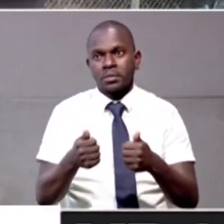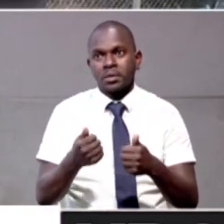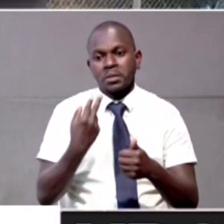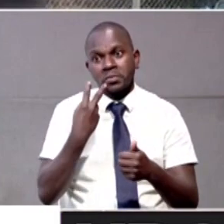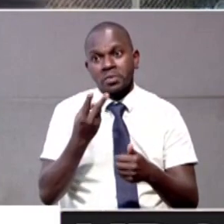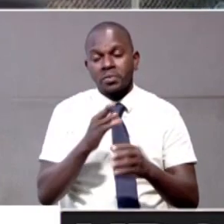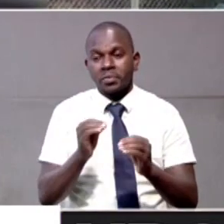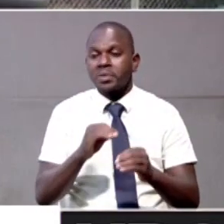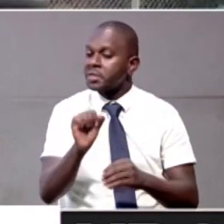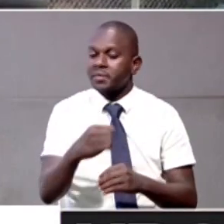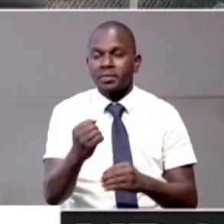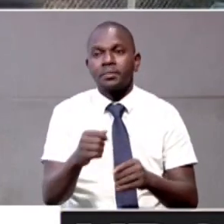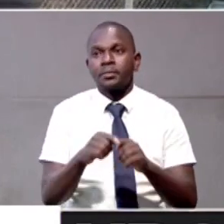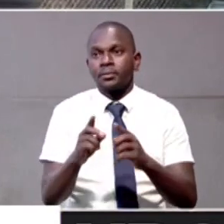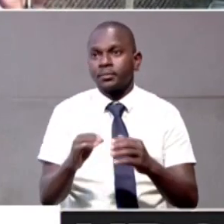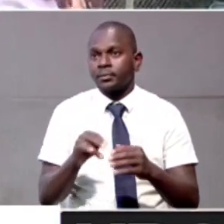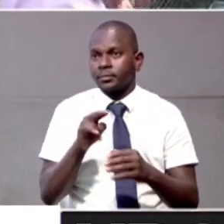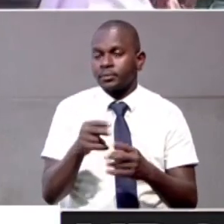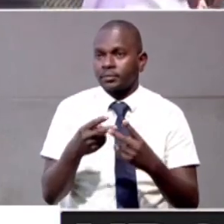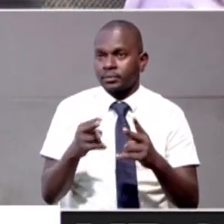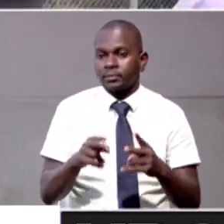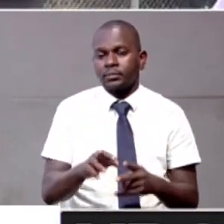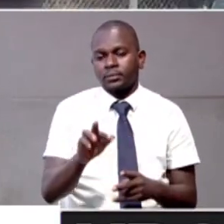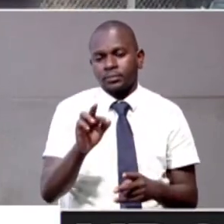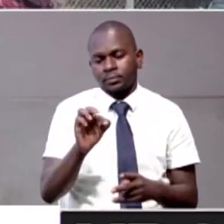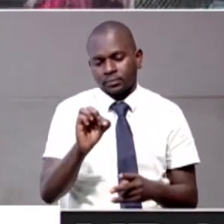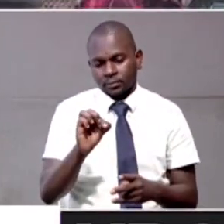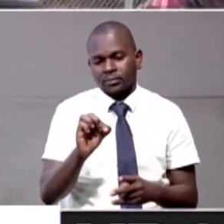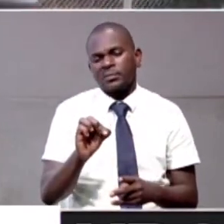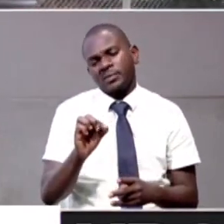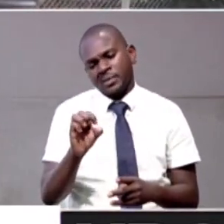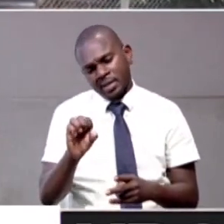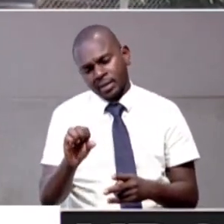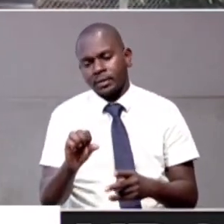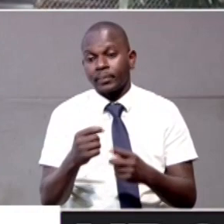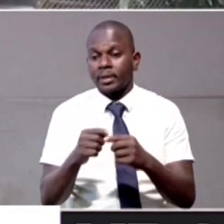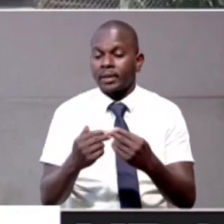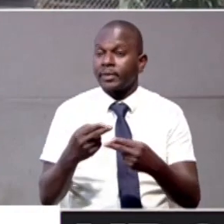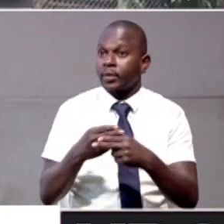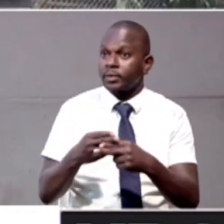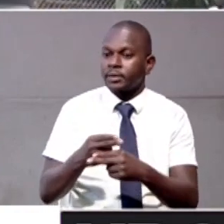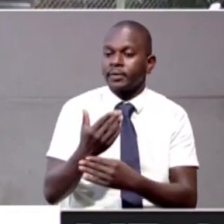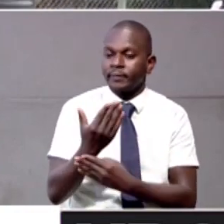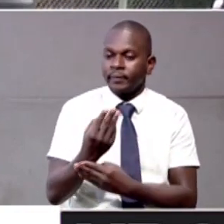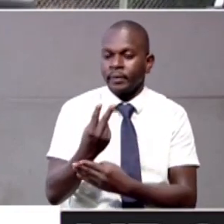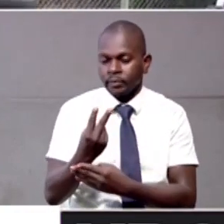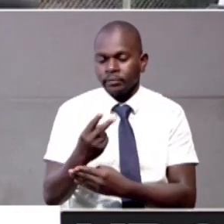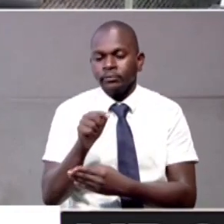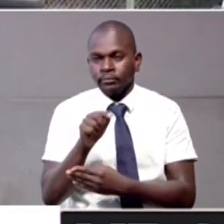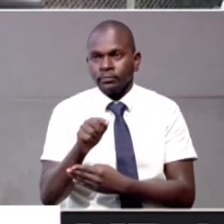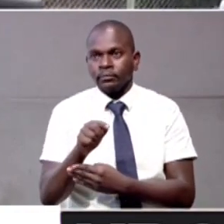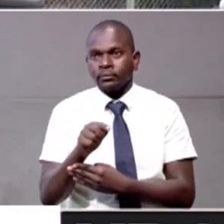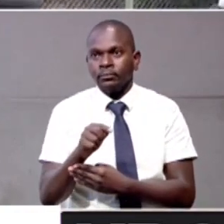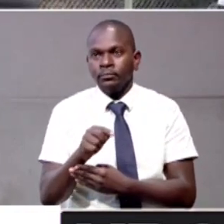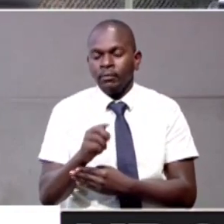of this can be possible. They started with eight, nine children. Now they are 52 almost. So, of course, this is a